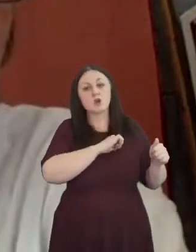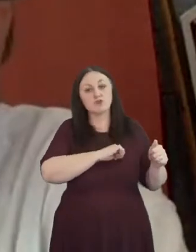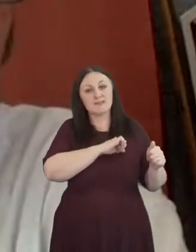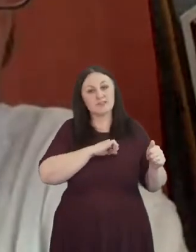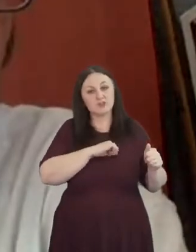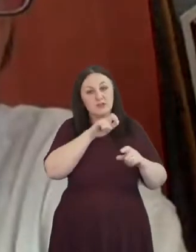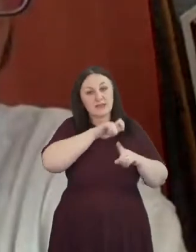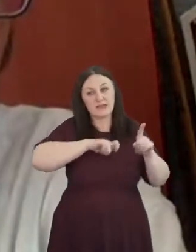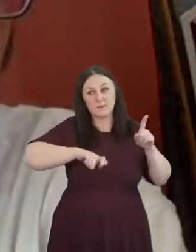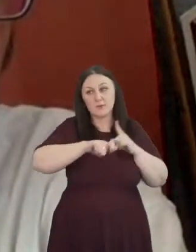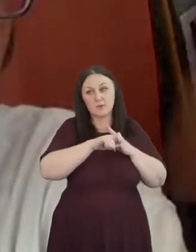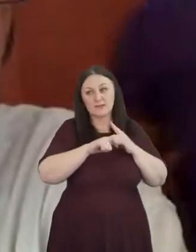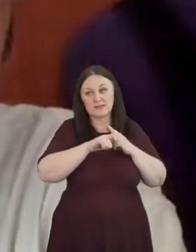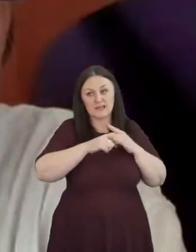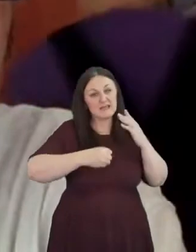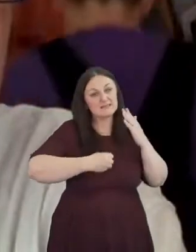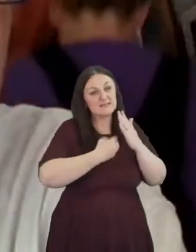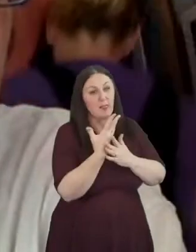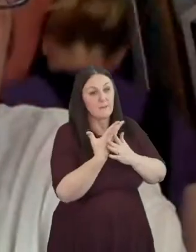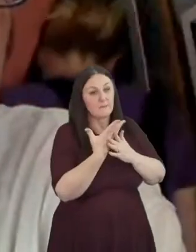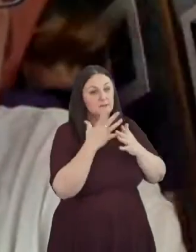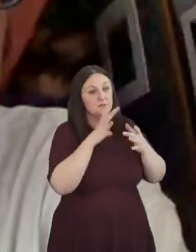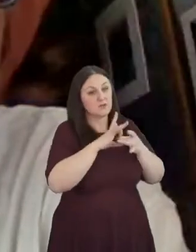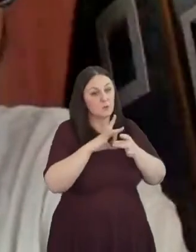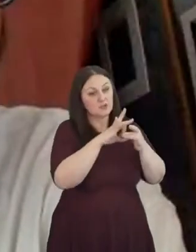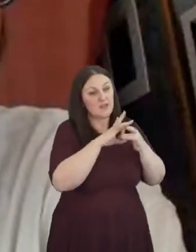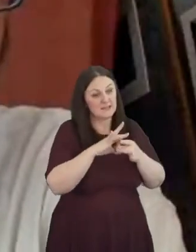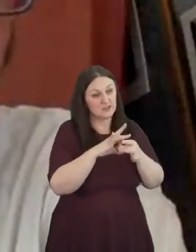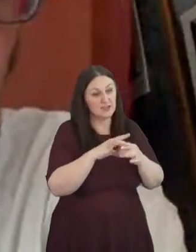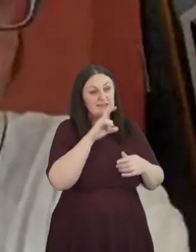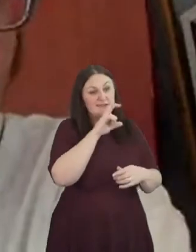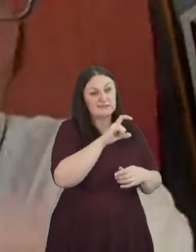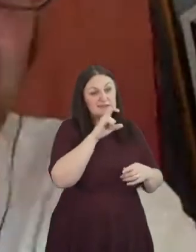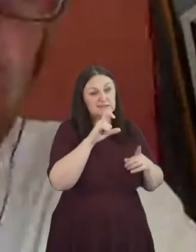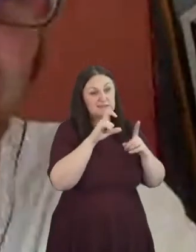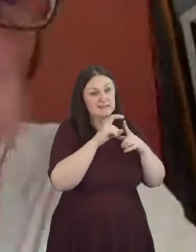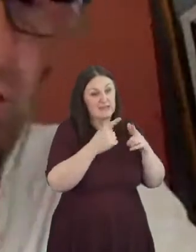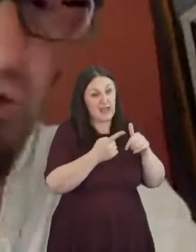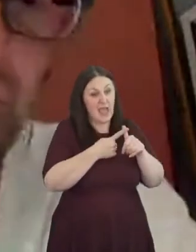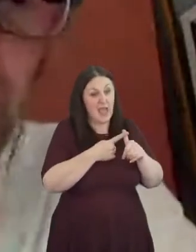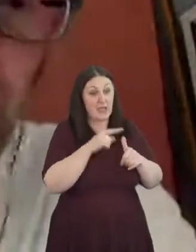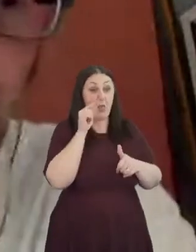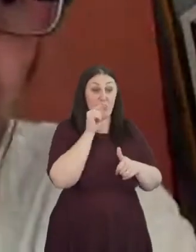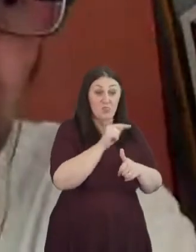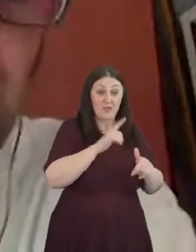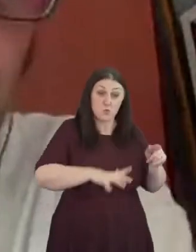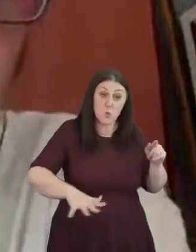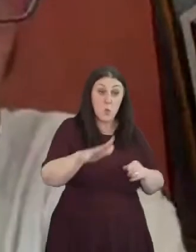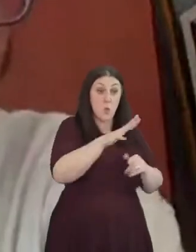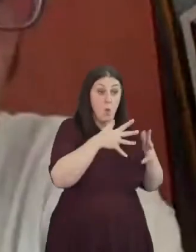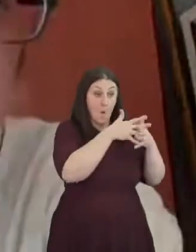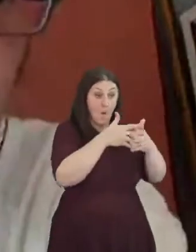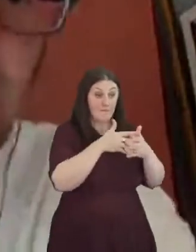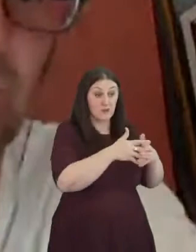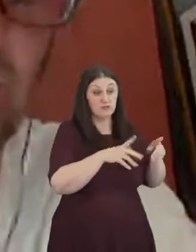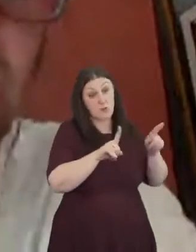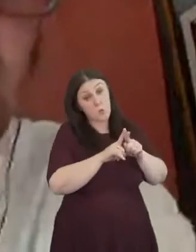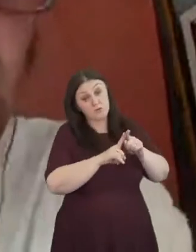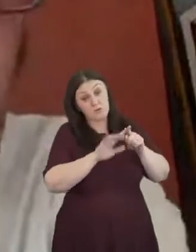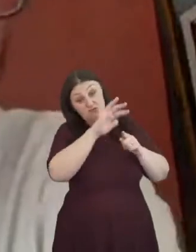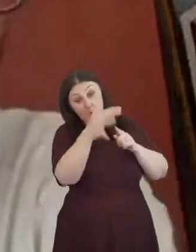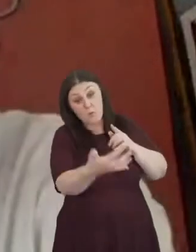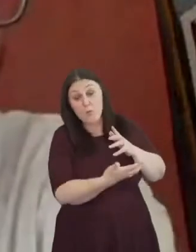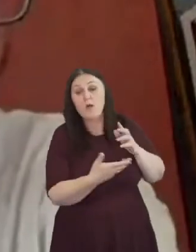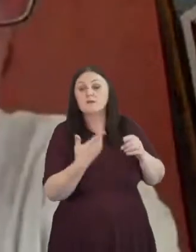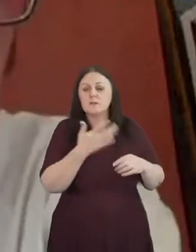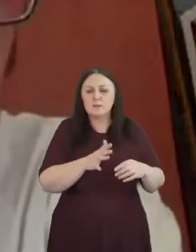development association ccda and it's all around the country it's also all around the world we've done conferences